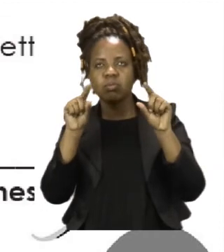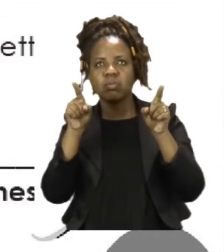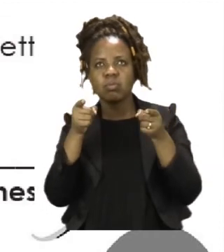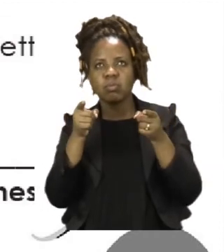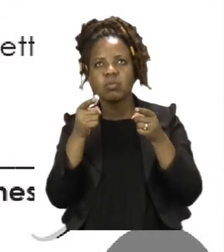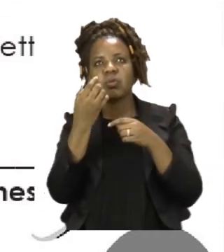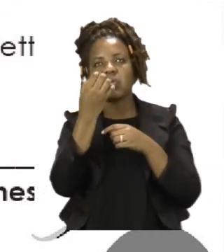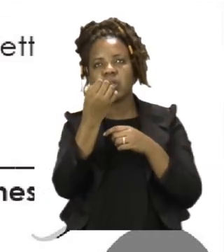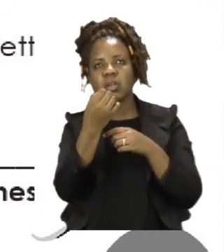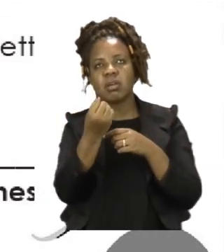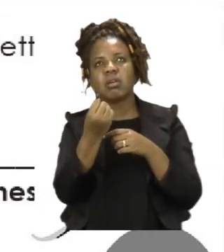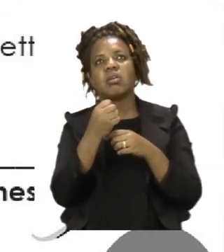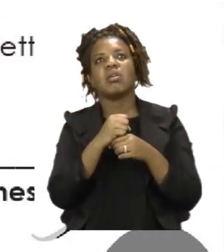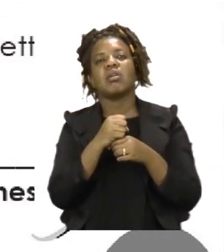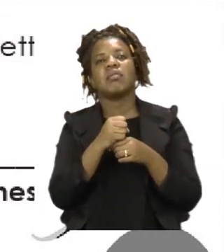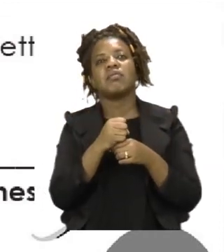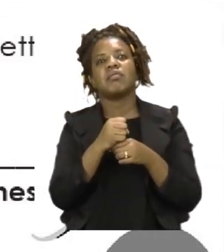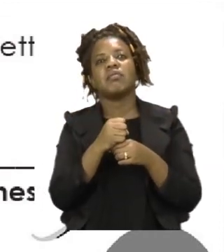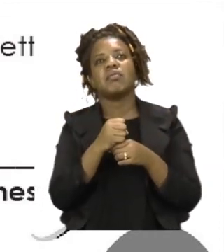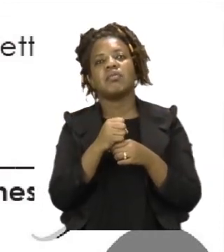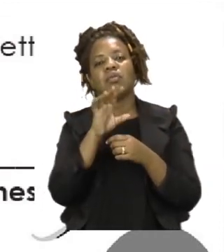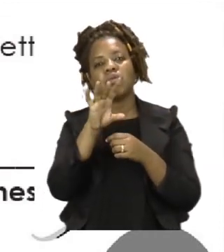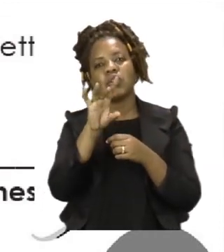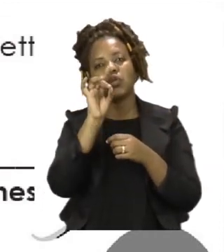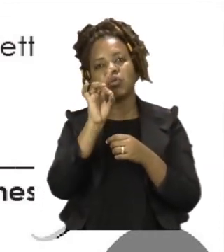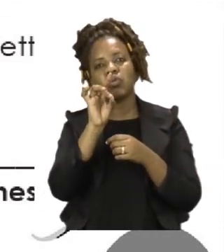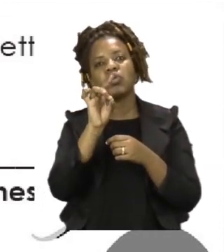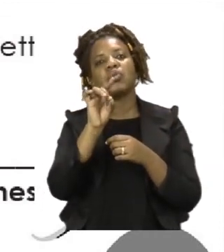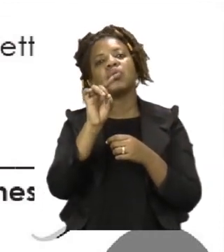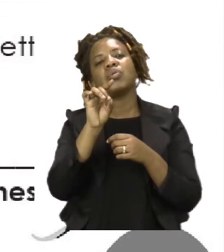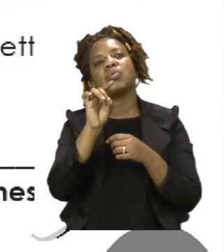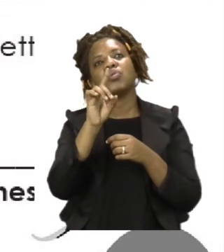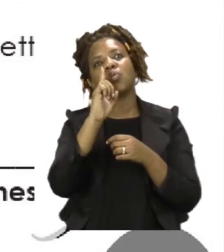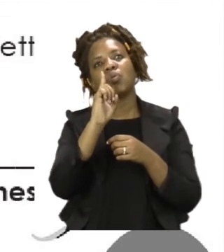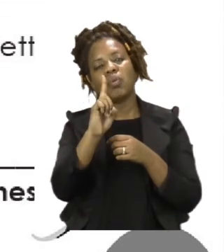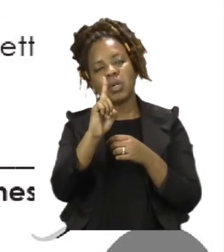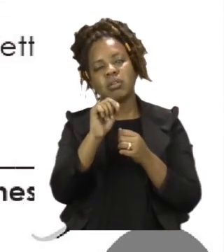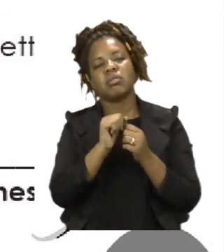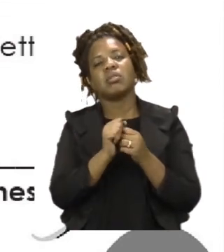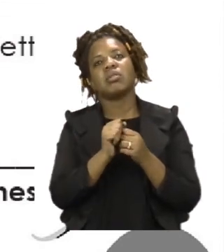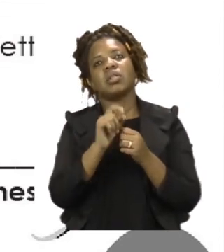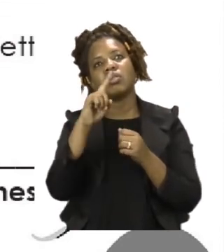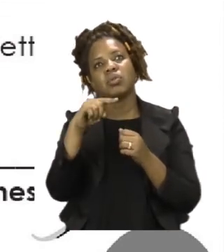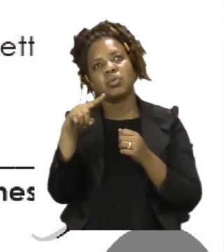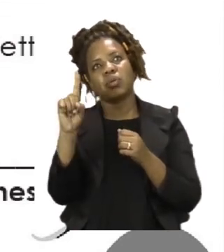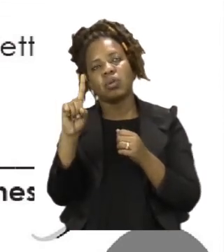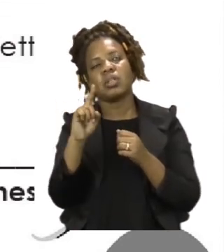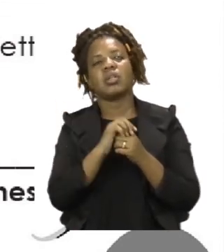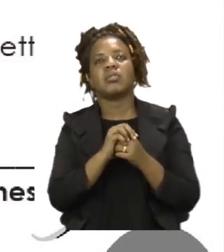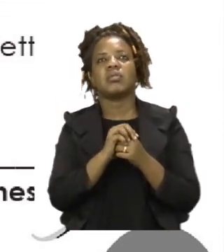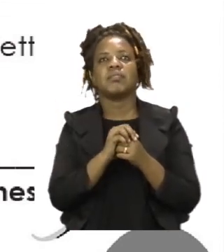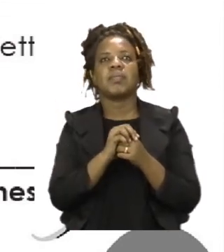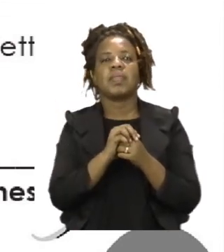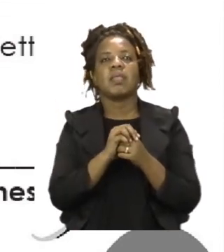irregular plural nouns, we have the word sheep and sheeps. Now when